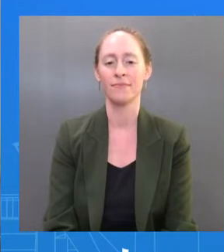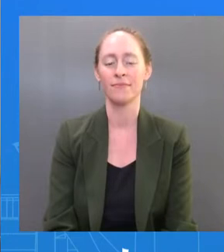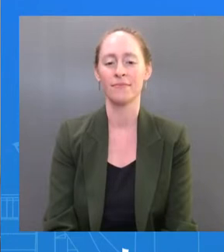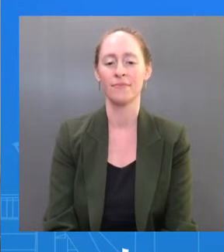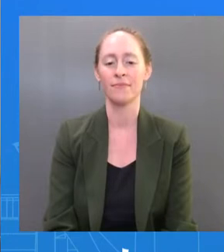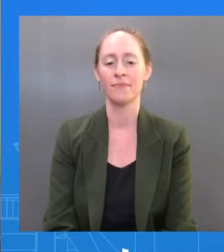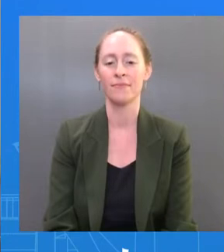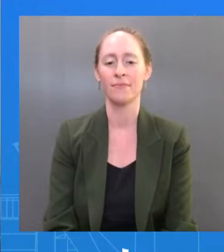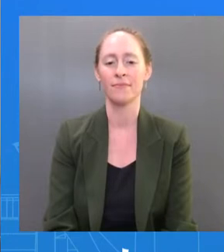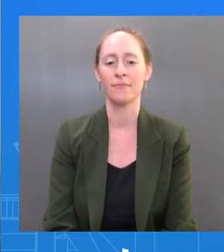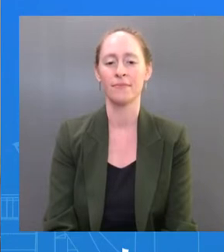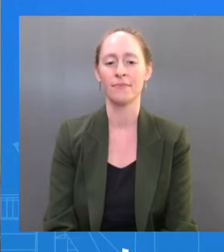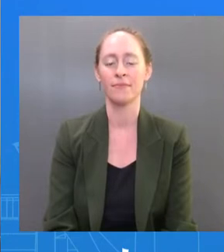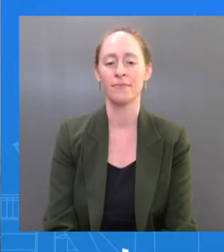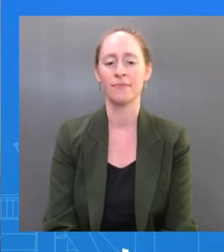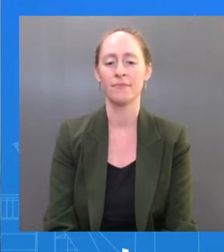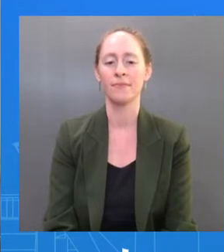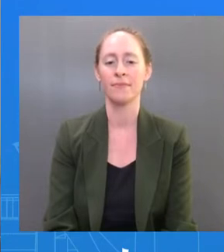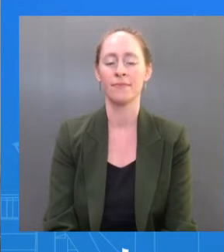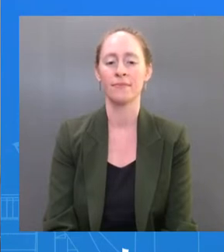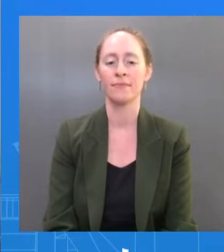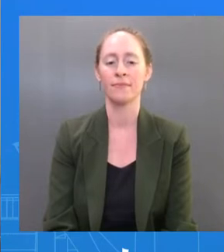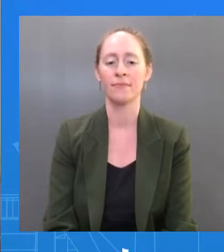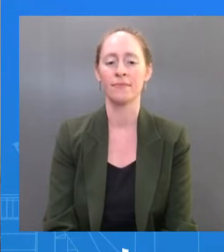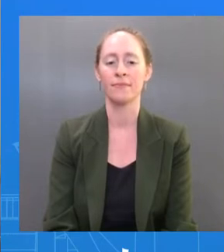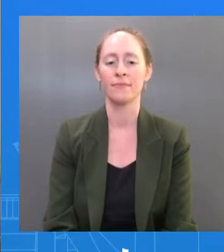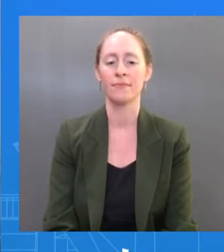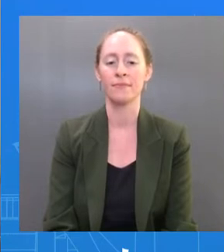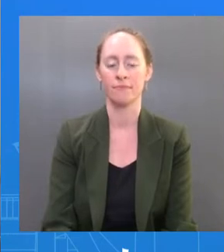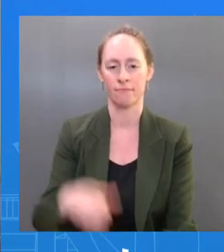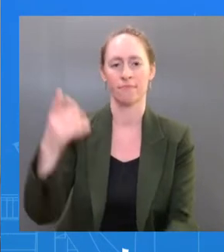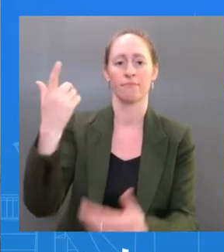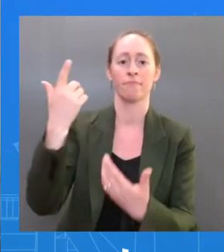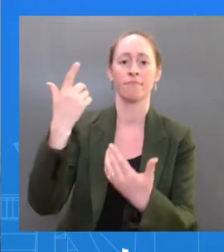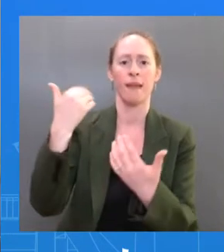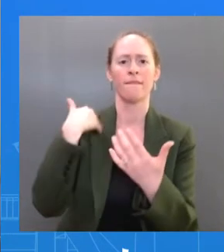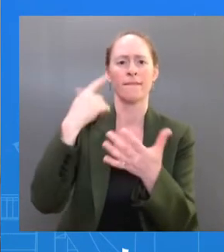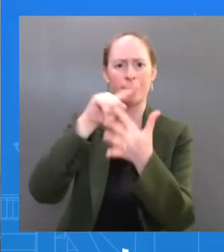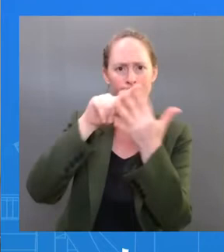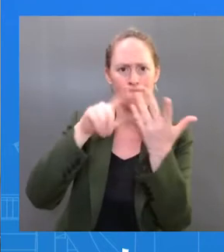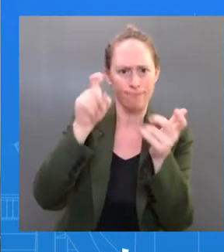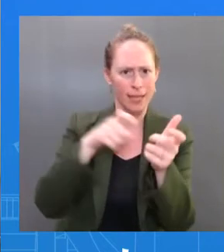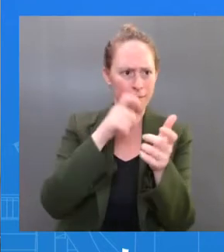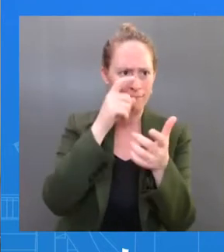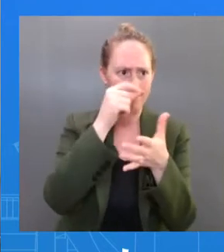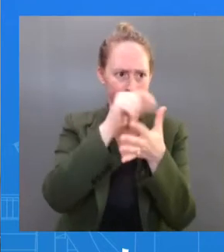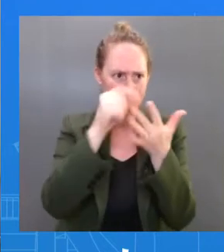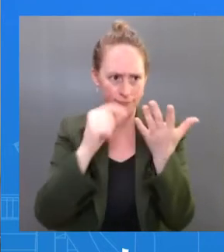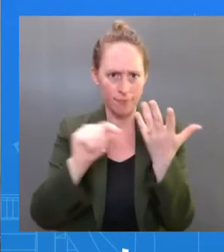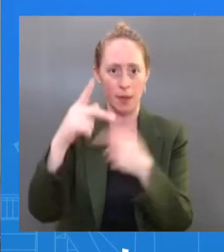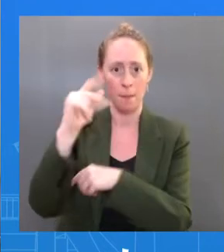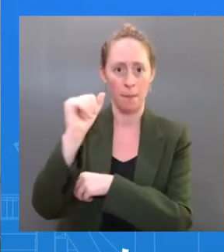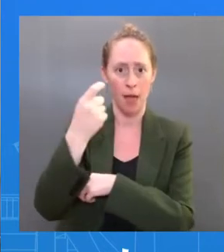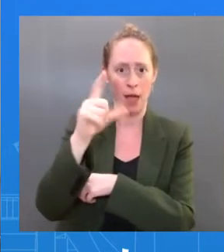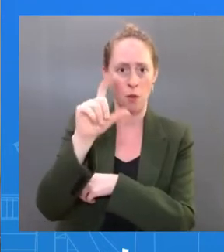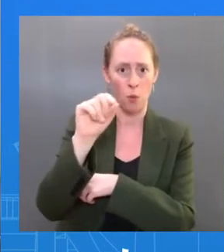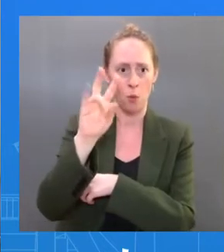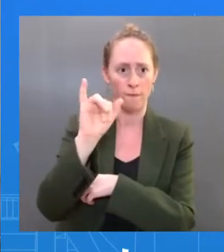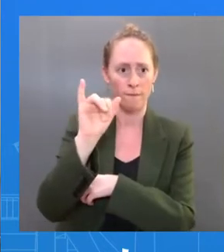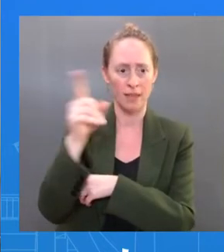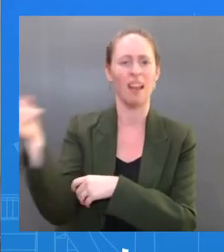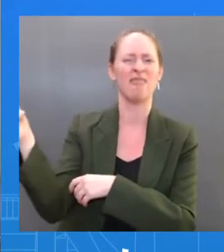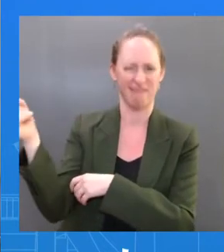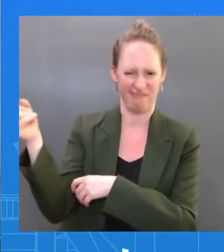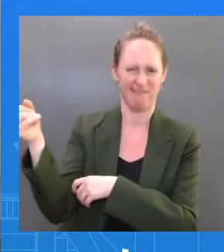I have recommended initiating such treatment. The President is fully vaccinated and